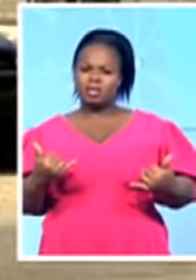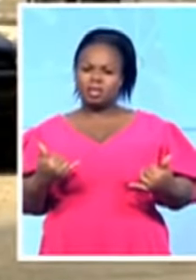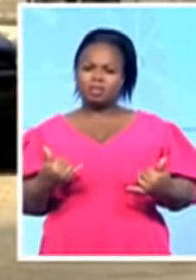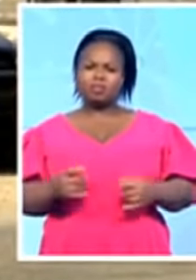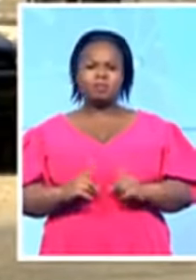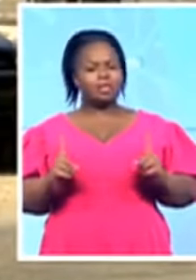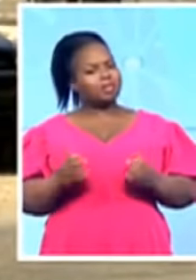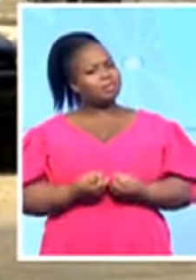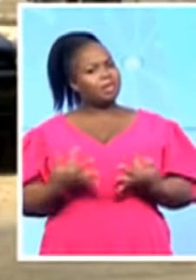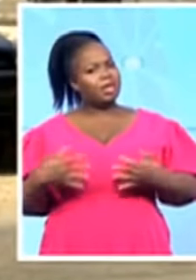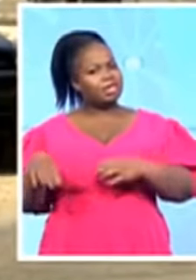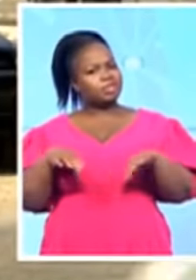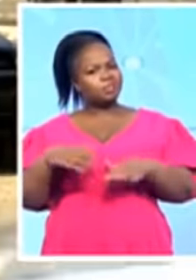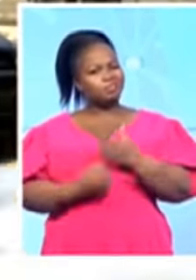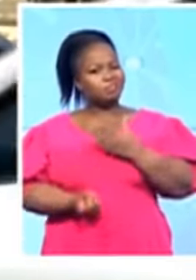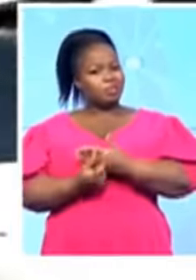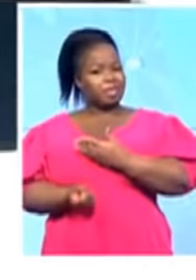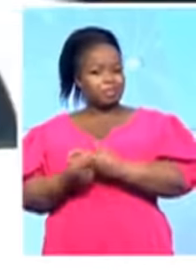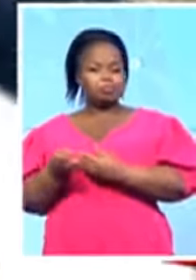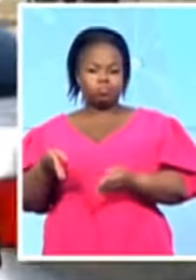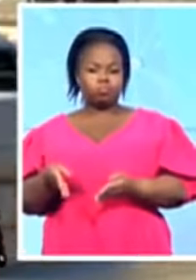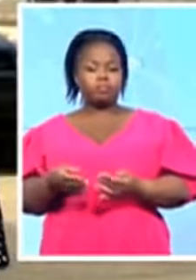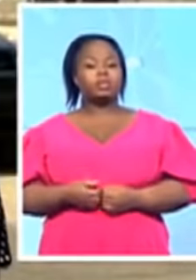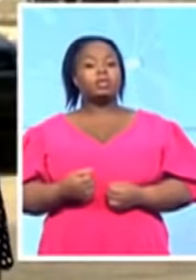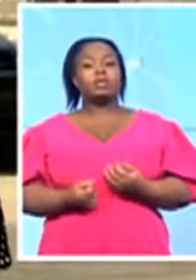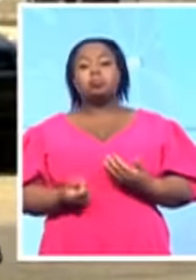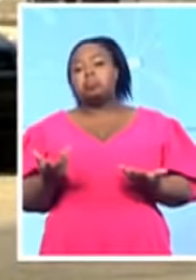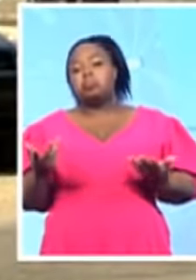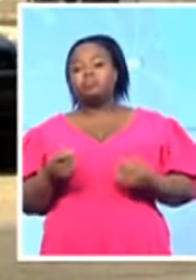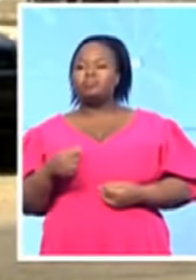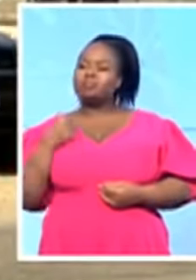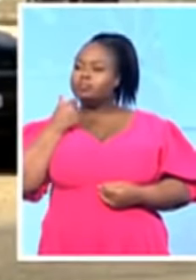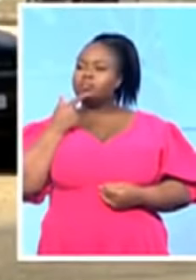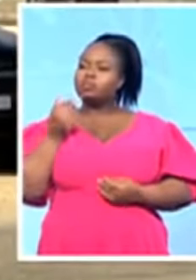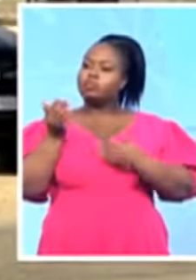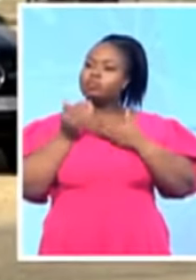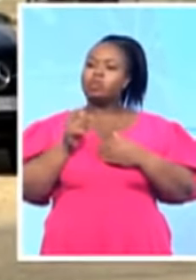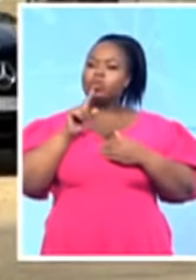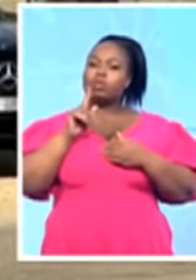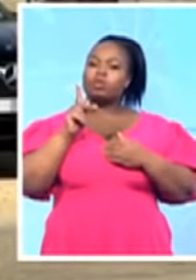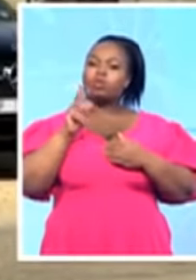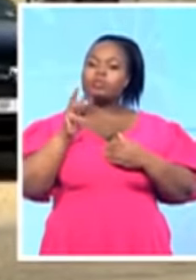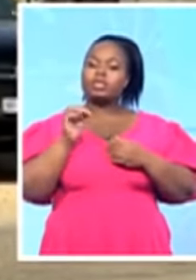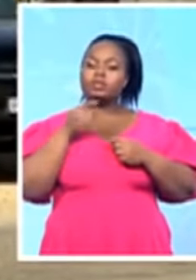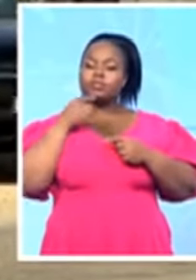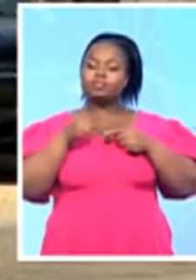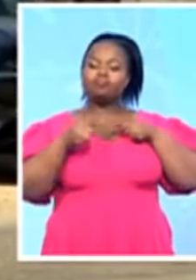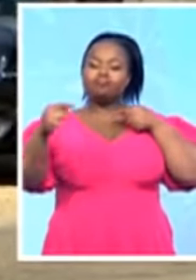has been blamed about less than a kilometer from where we were. But indeed, the road leading